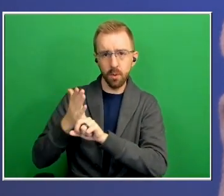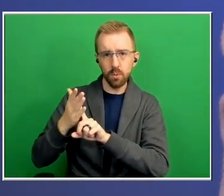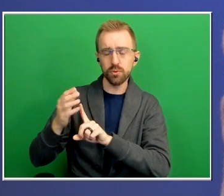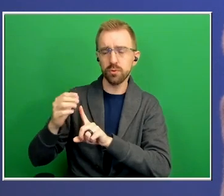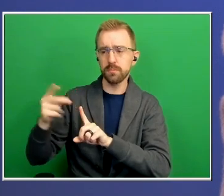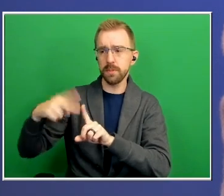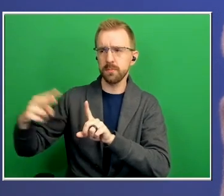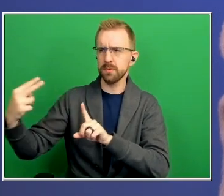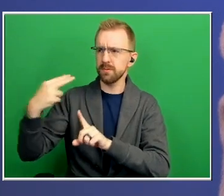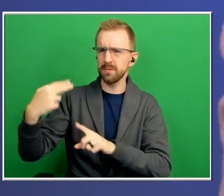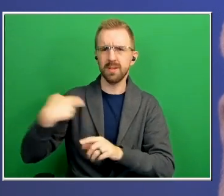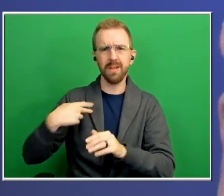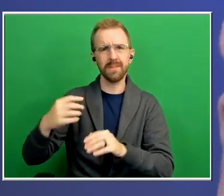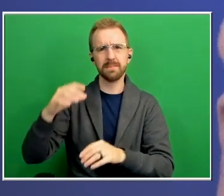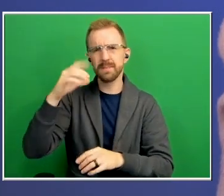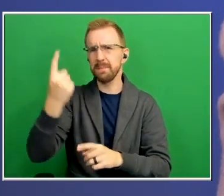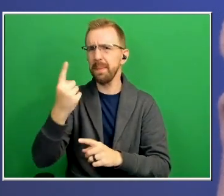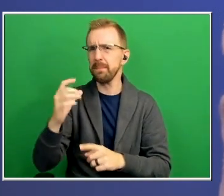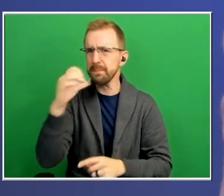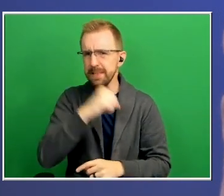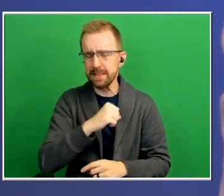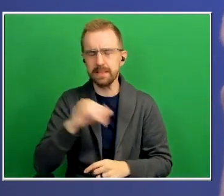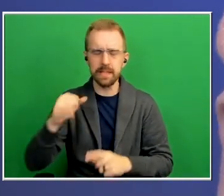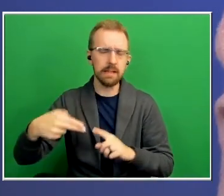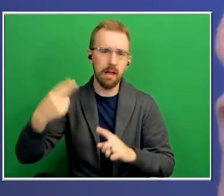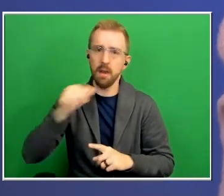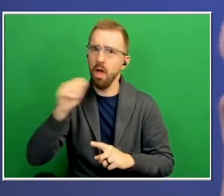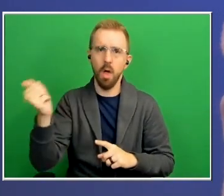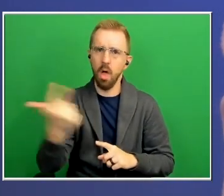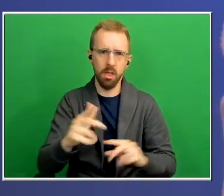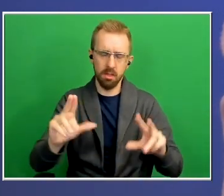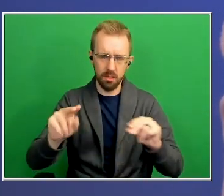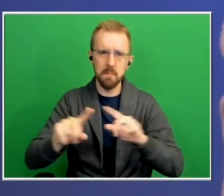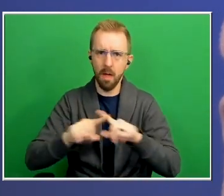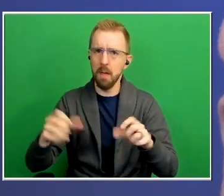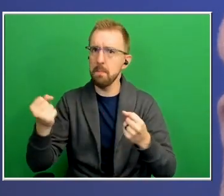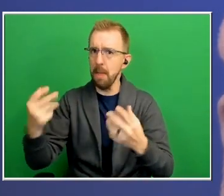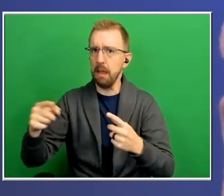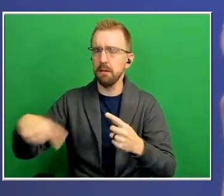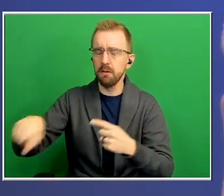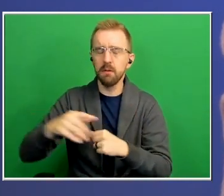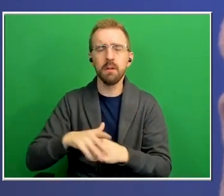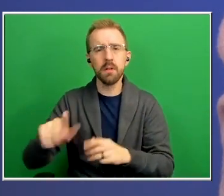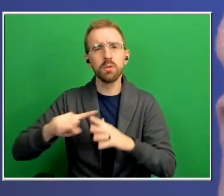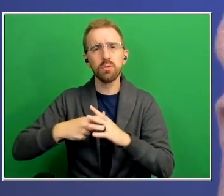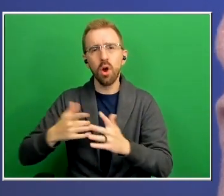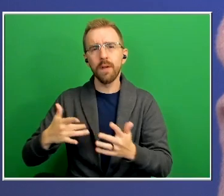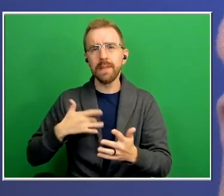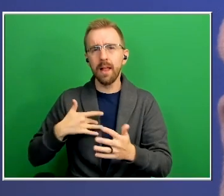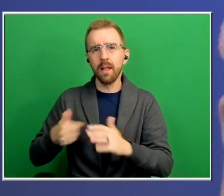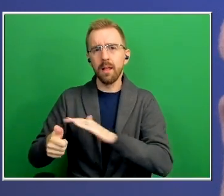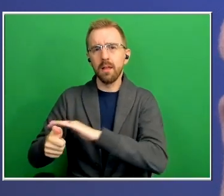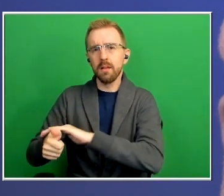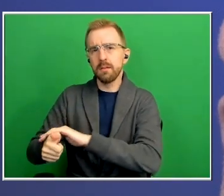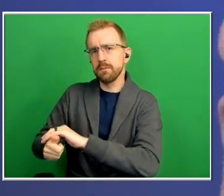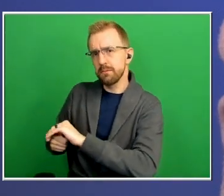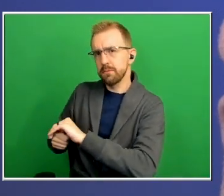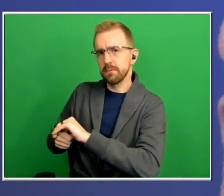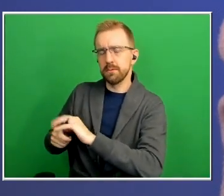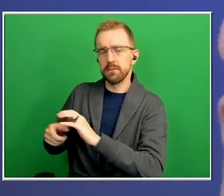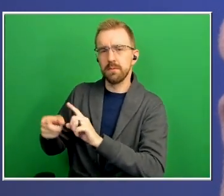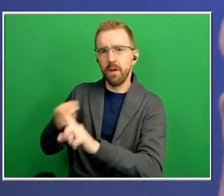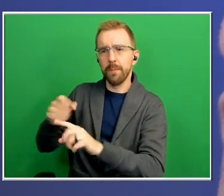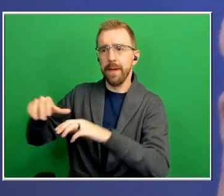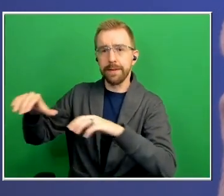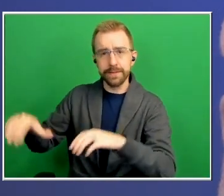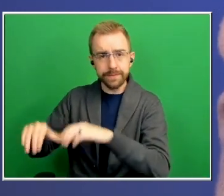for many people not all and those things start provoking a retreat from activities and people that they